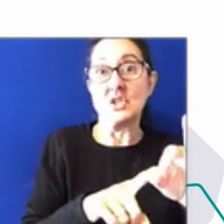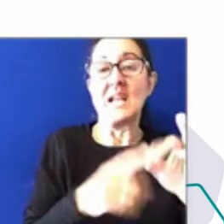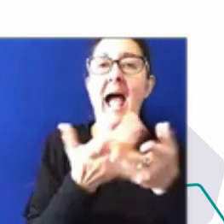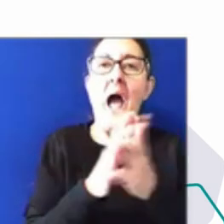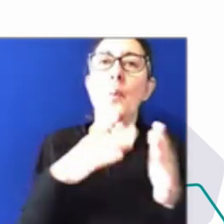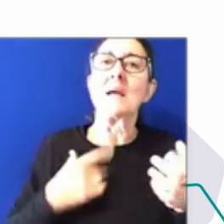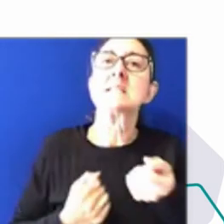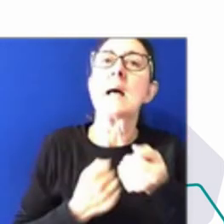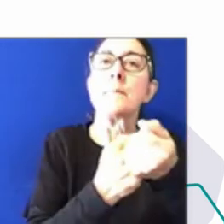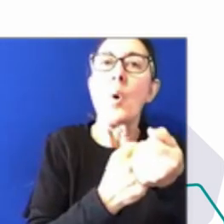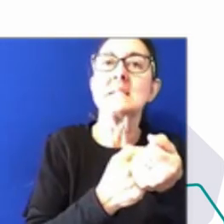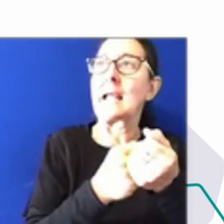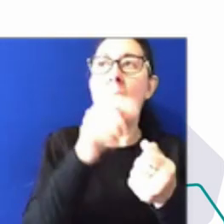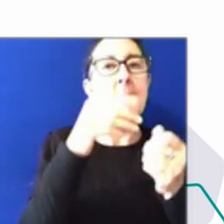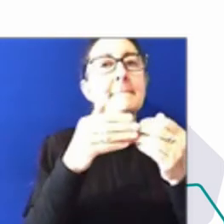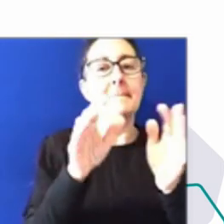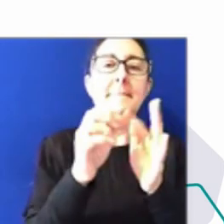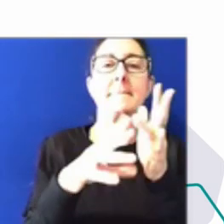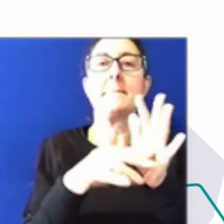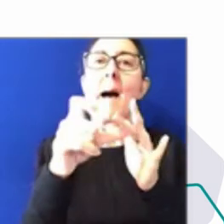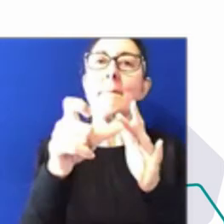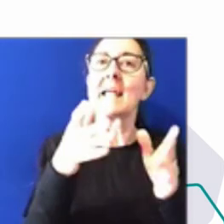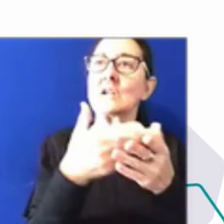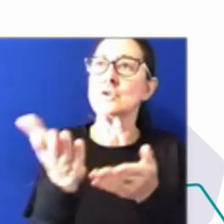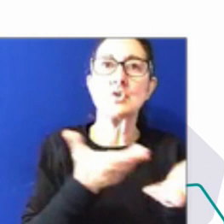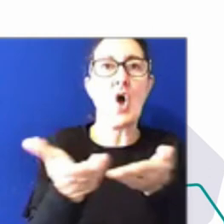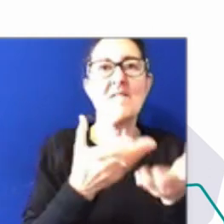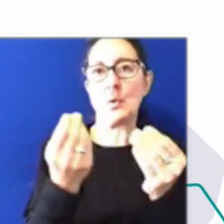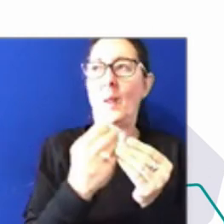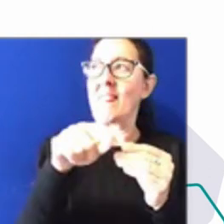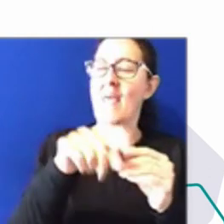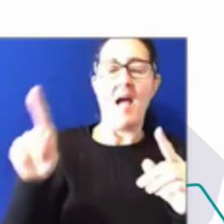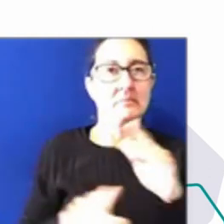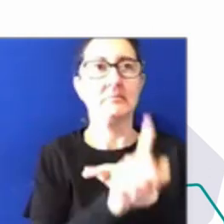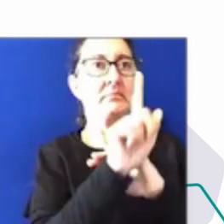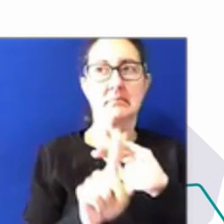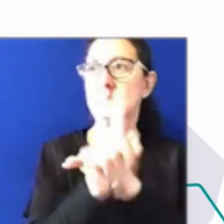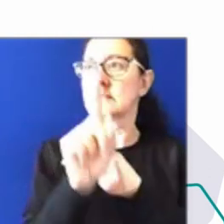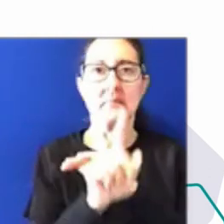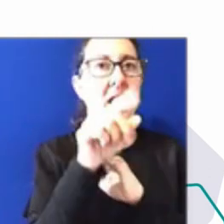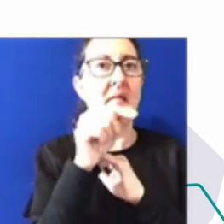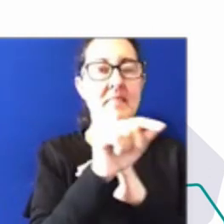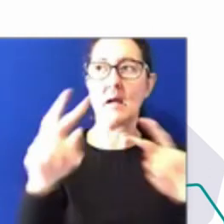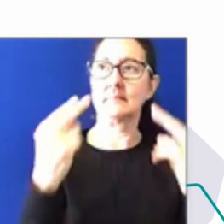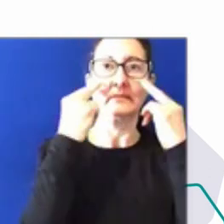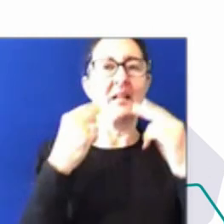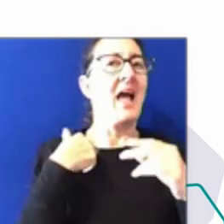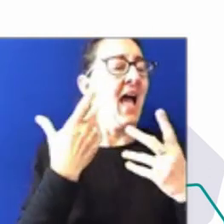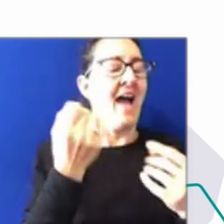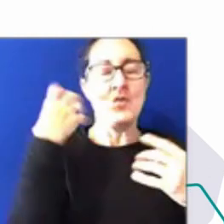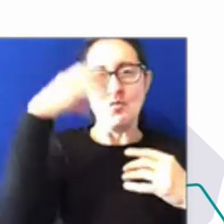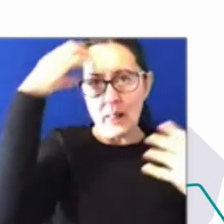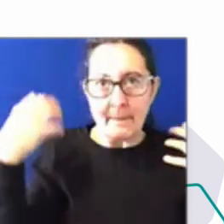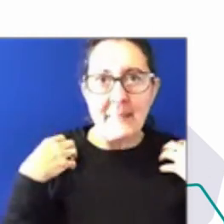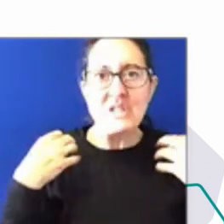appearances. I think we've seen such an explosion in royal commissions and inquiries over the last five years right across the country.